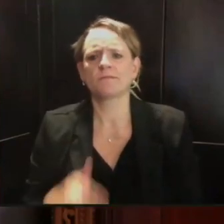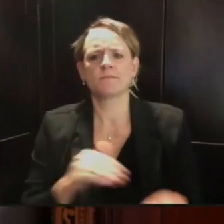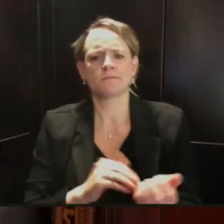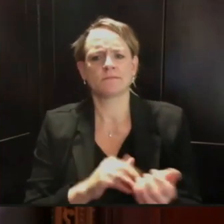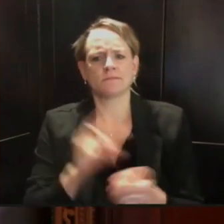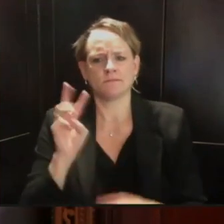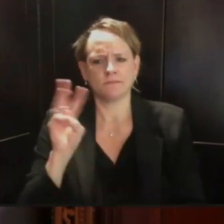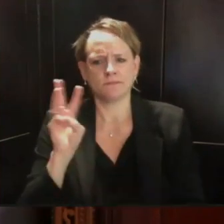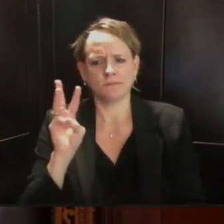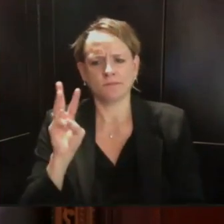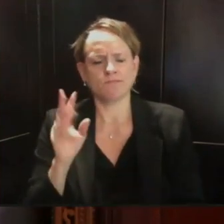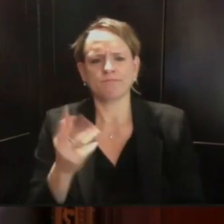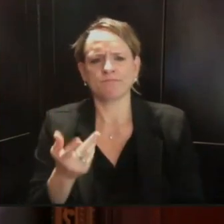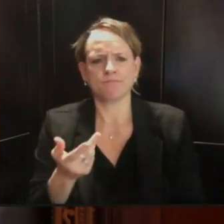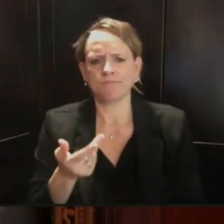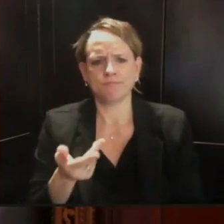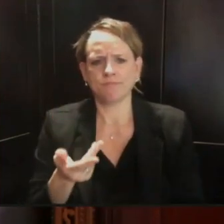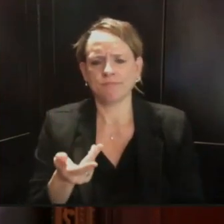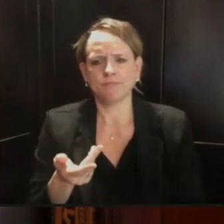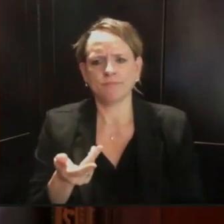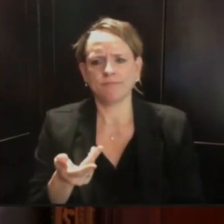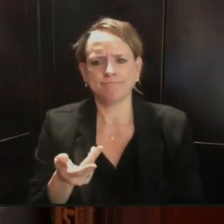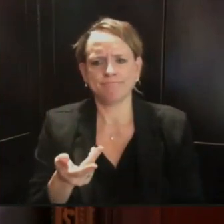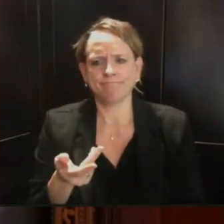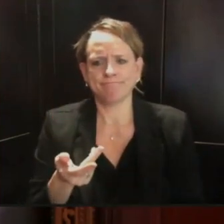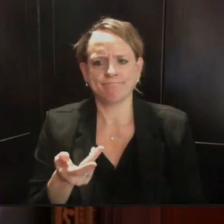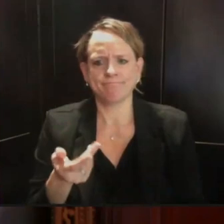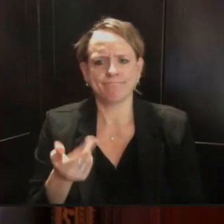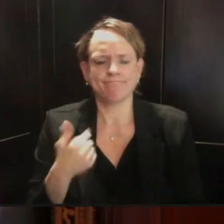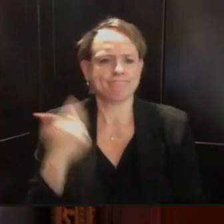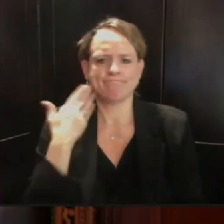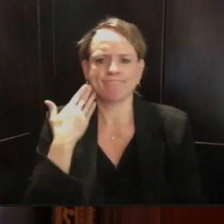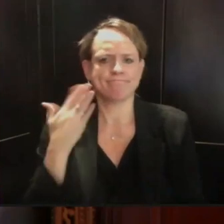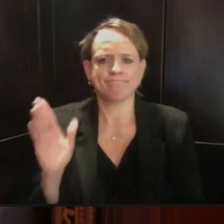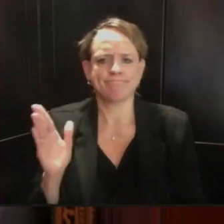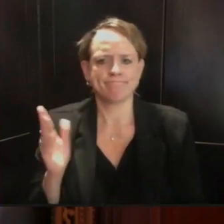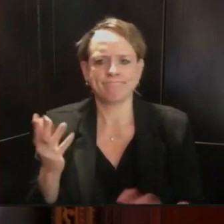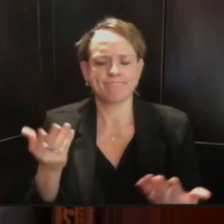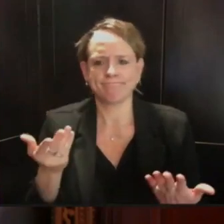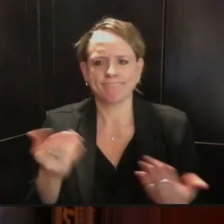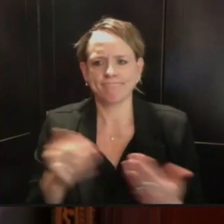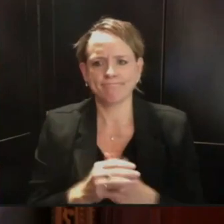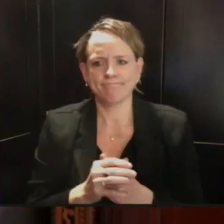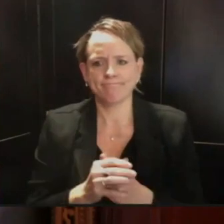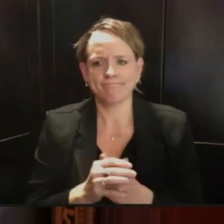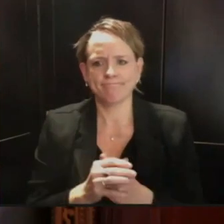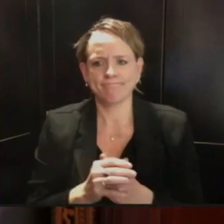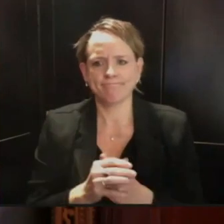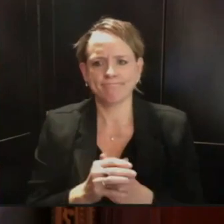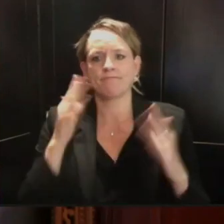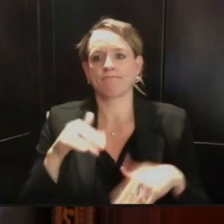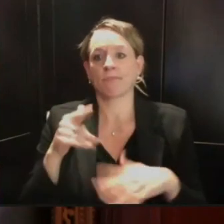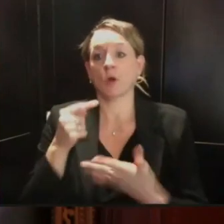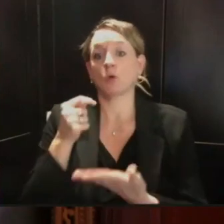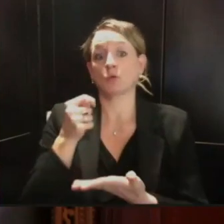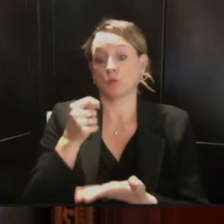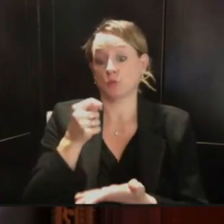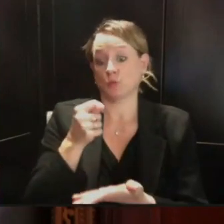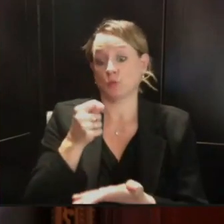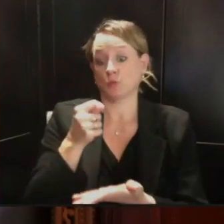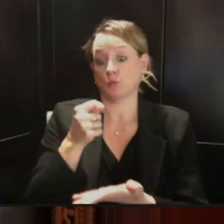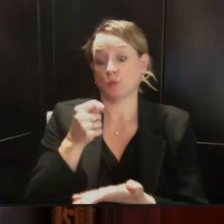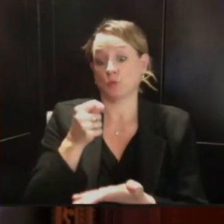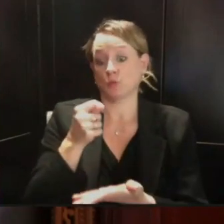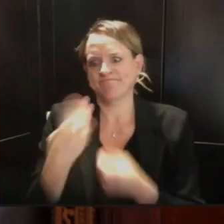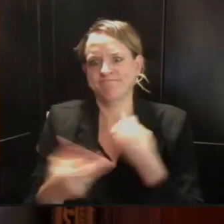COVID-19 has, has, um, evolved. I think a lot of critical care specialists feel like they have a, you know, uh, a better equipped